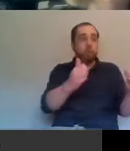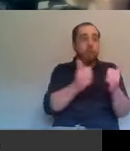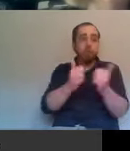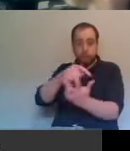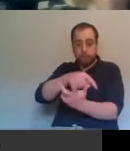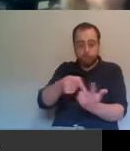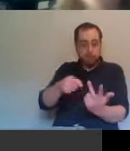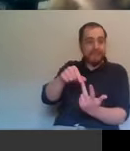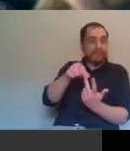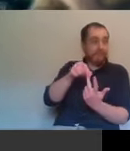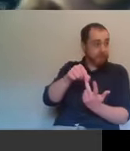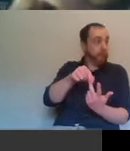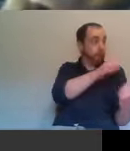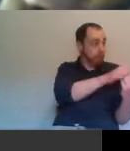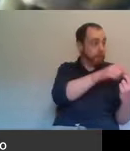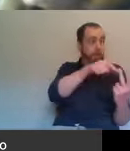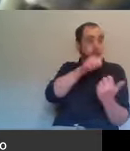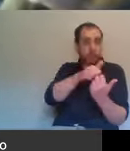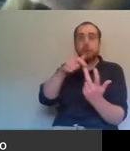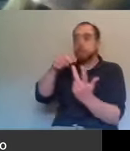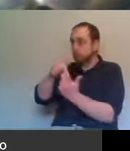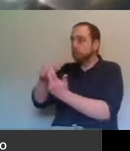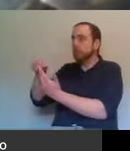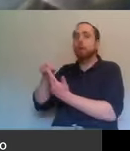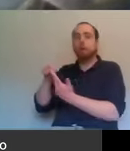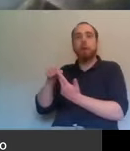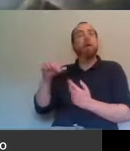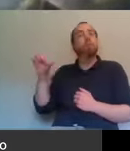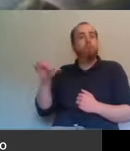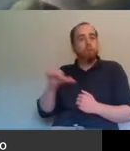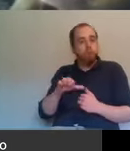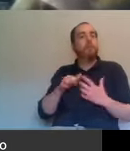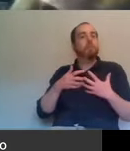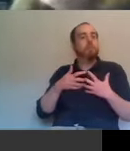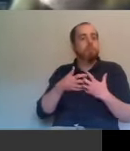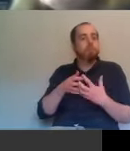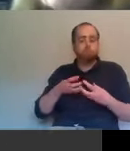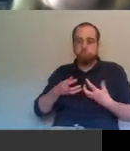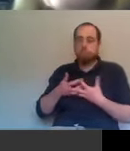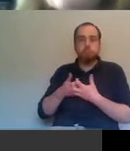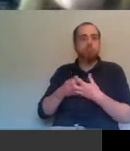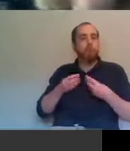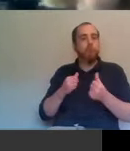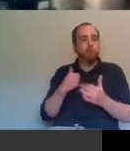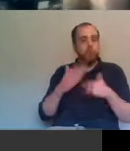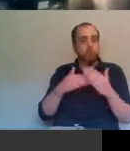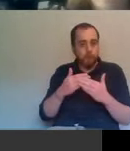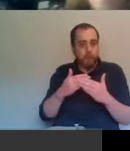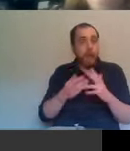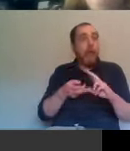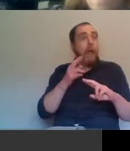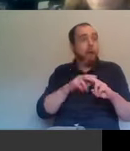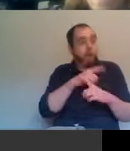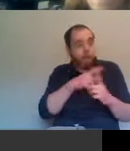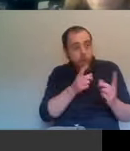framework of that agreement, it should be doable, uh, and we should reach compromises. If we do reach the sort of compromise that work